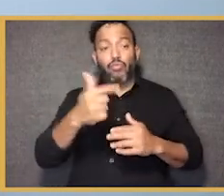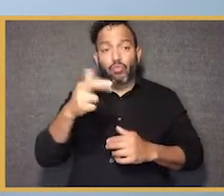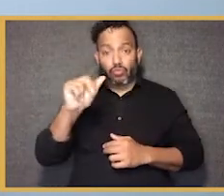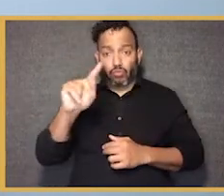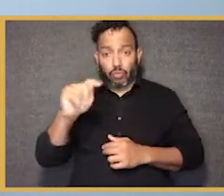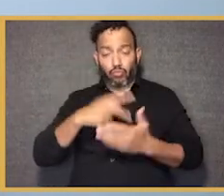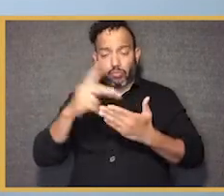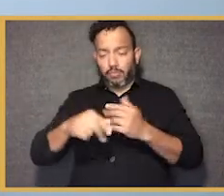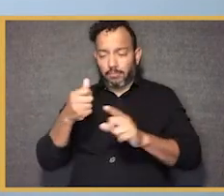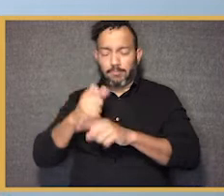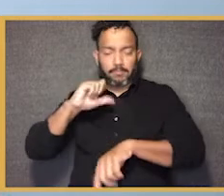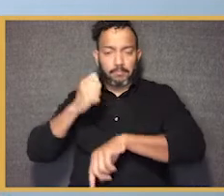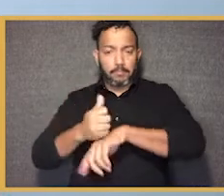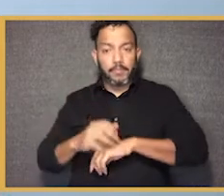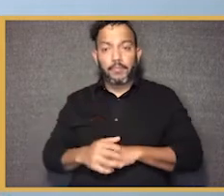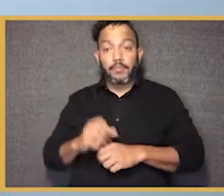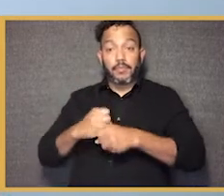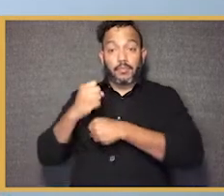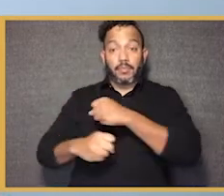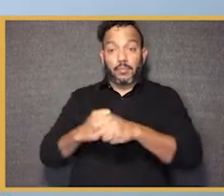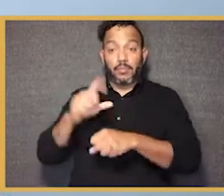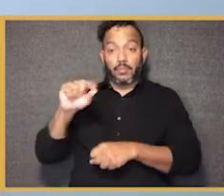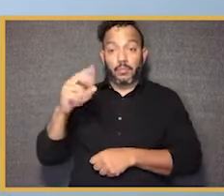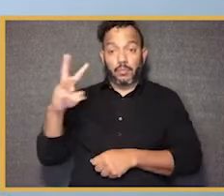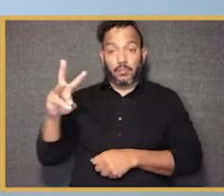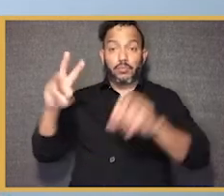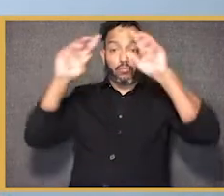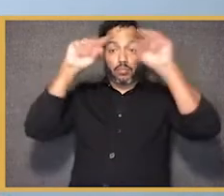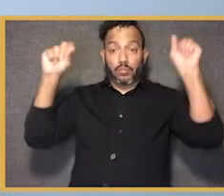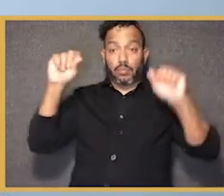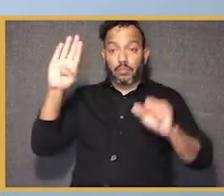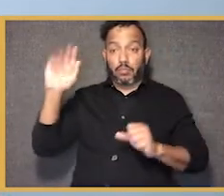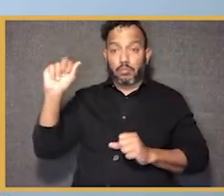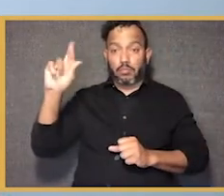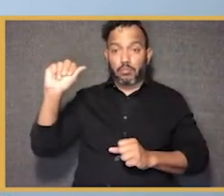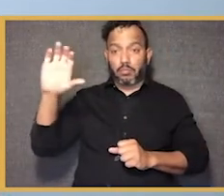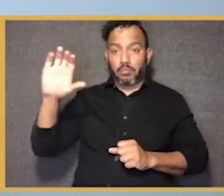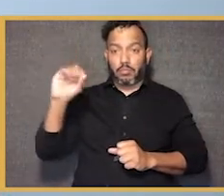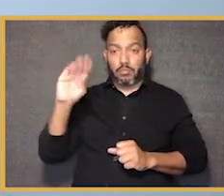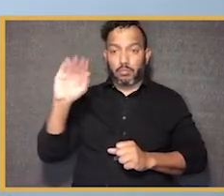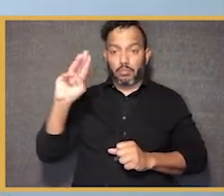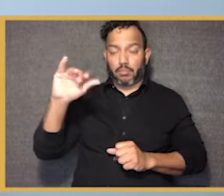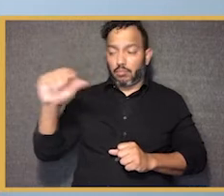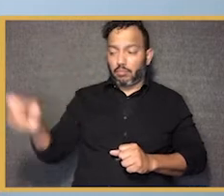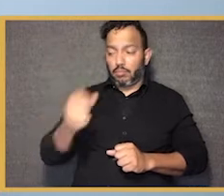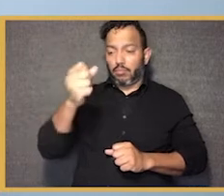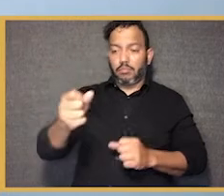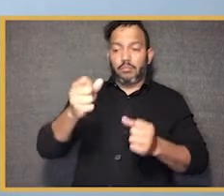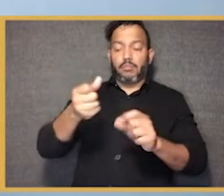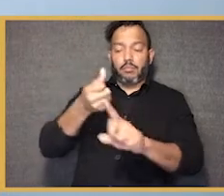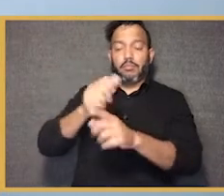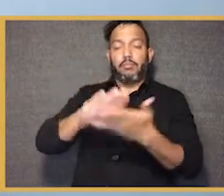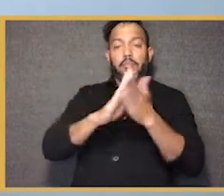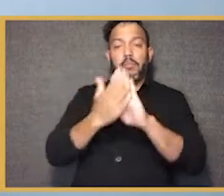Leader Effectiveness Grants Program. In 2016, Dr. King was appointed the U.S. of